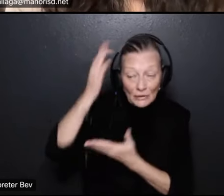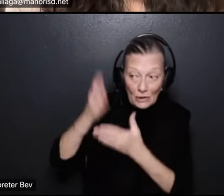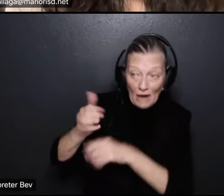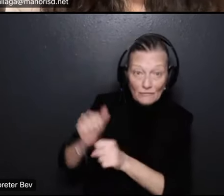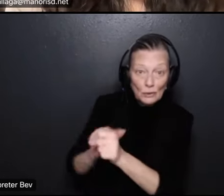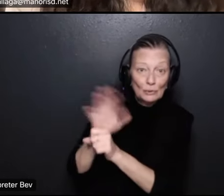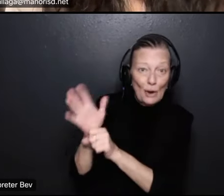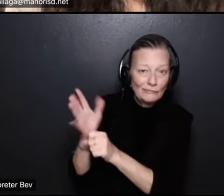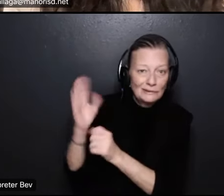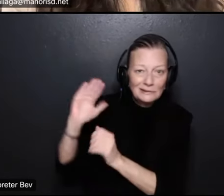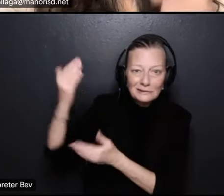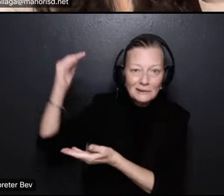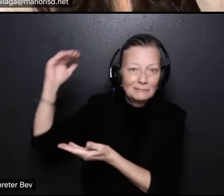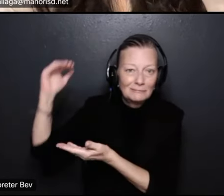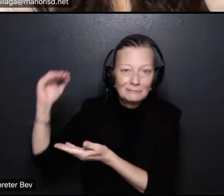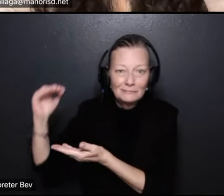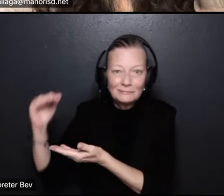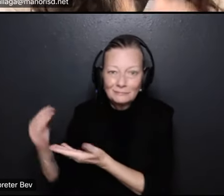uh that just seems to be a trend